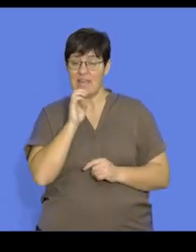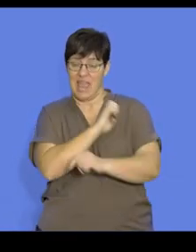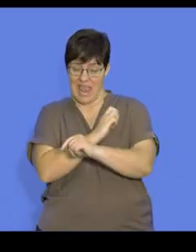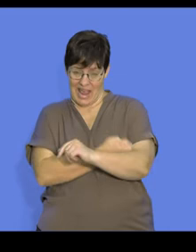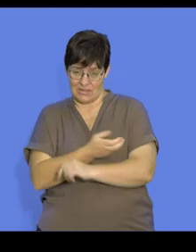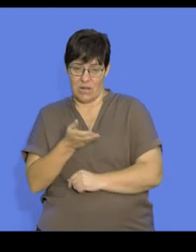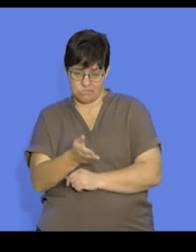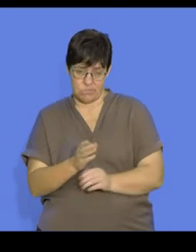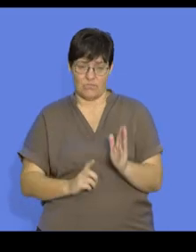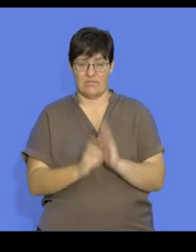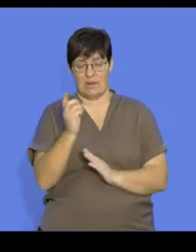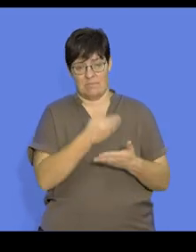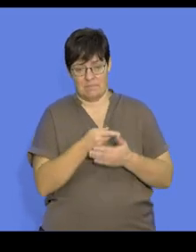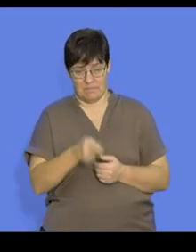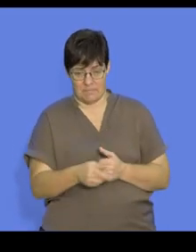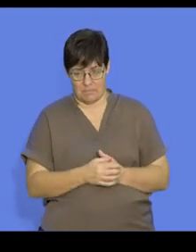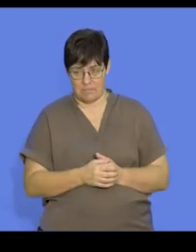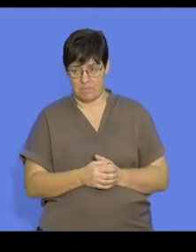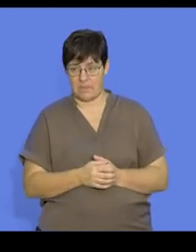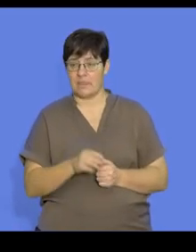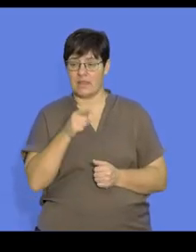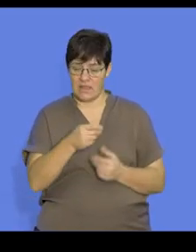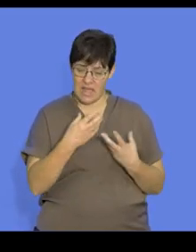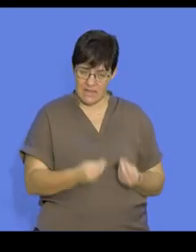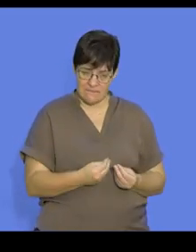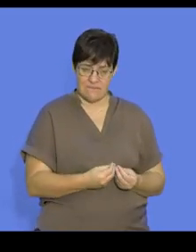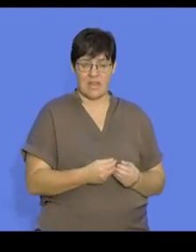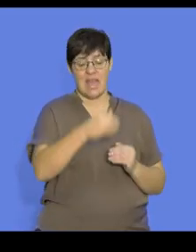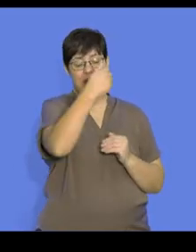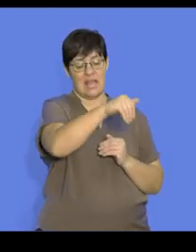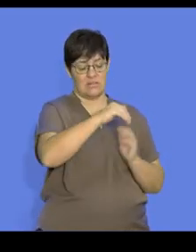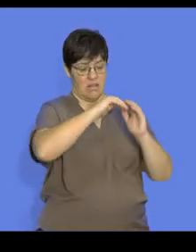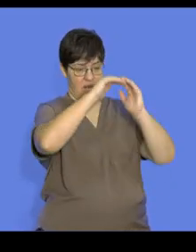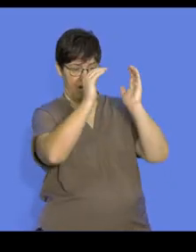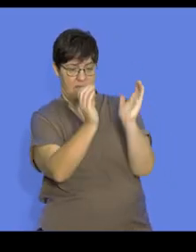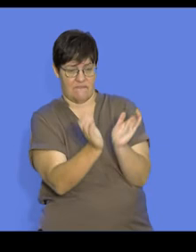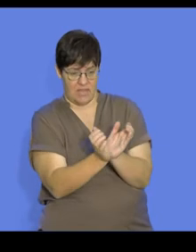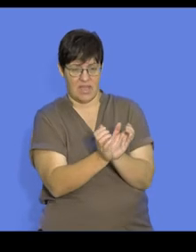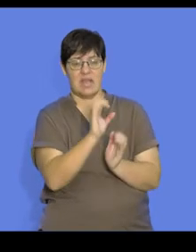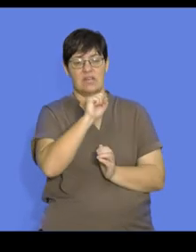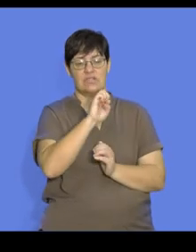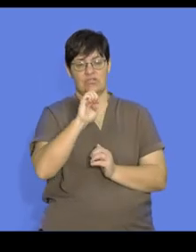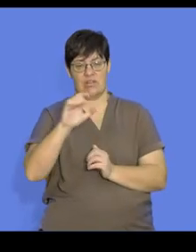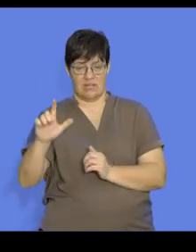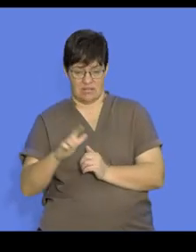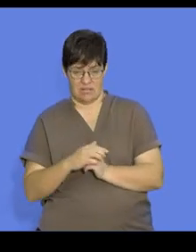energy that is required for the developing young. These eggs often have an external covering which is a shell that